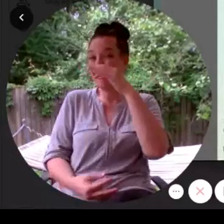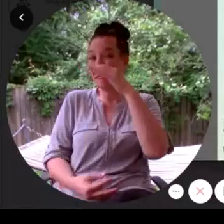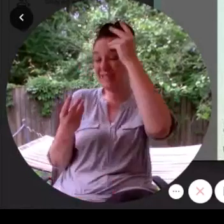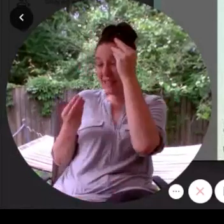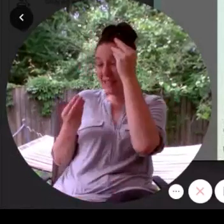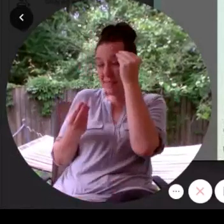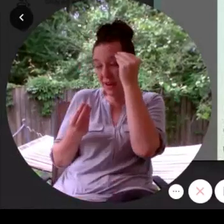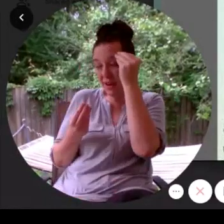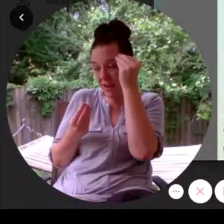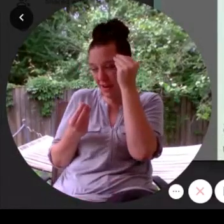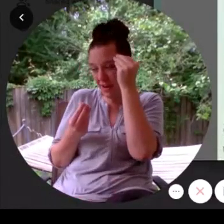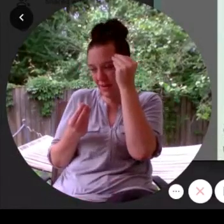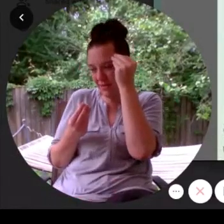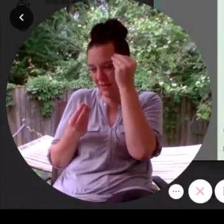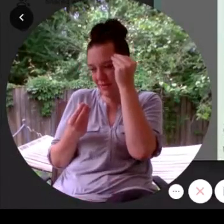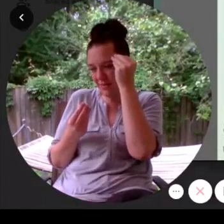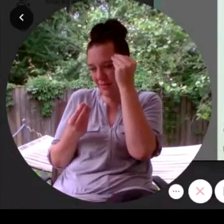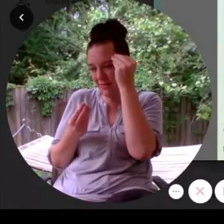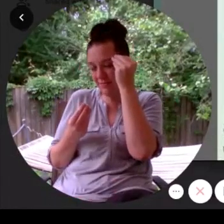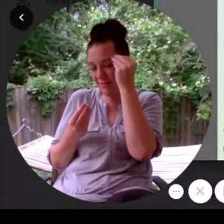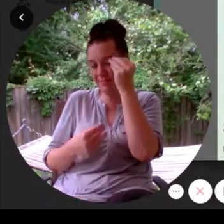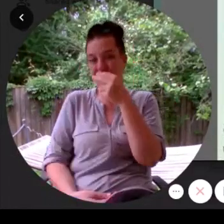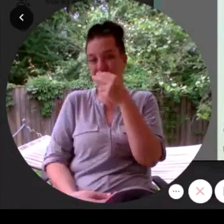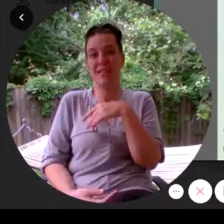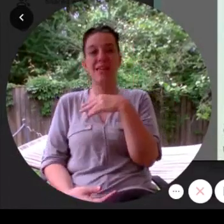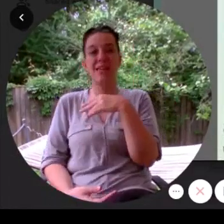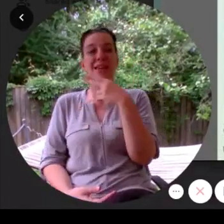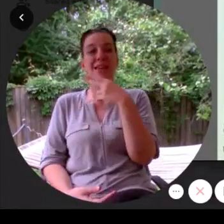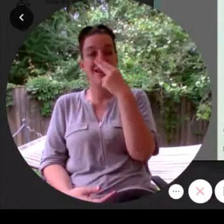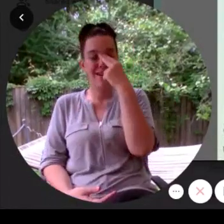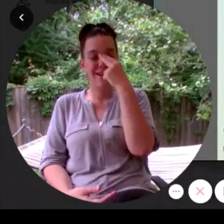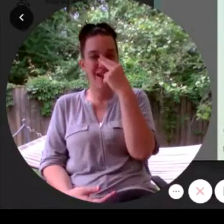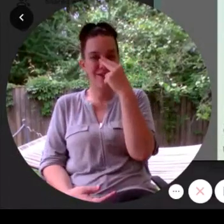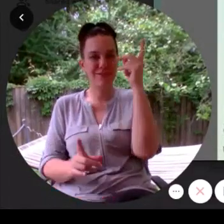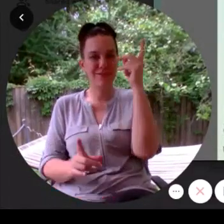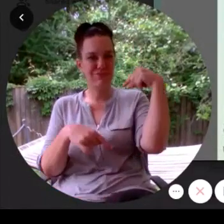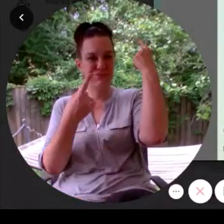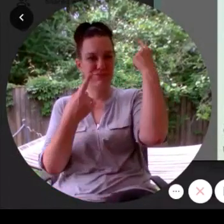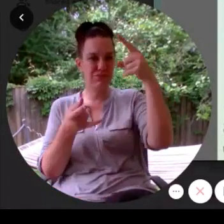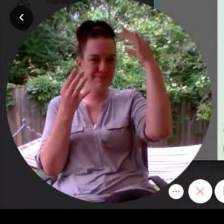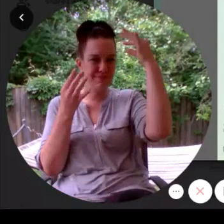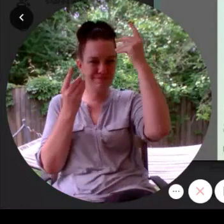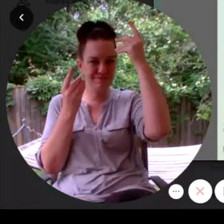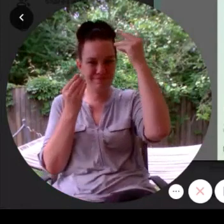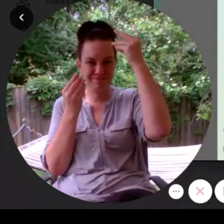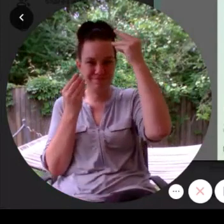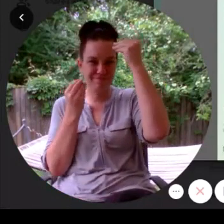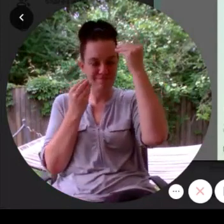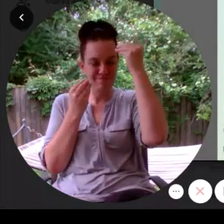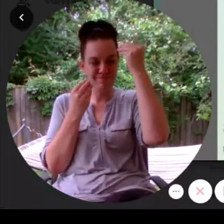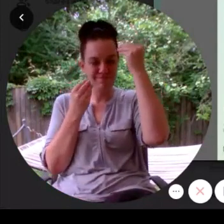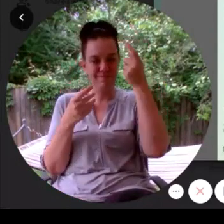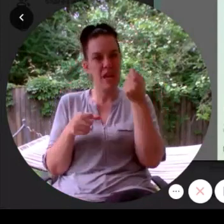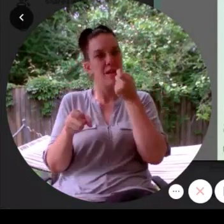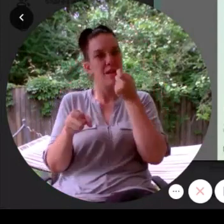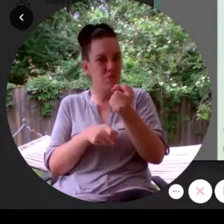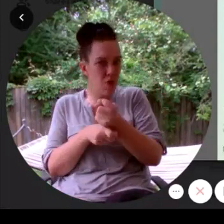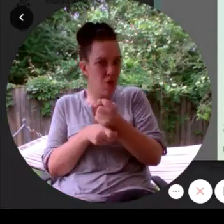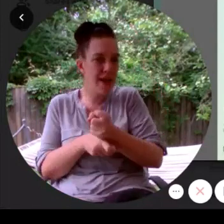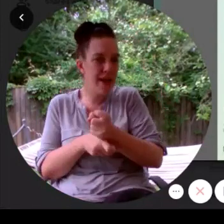Niles have been thinking about it pranks were invented